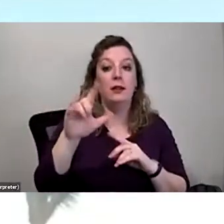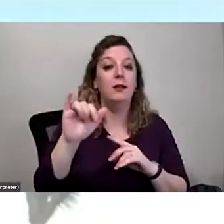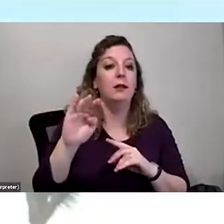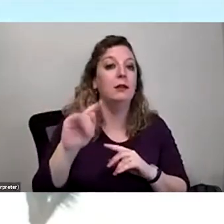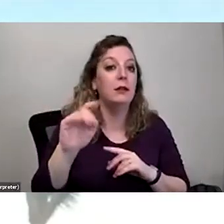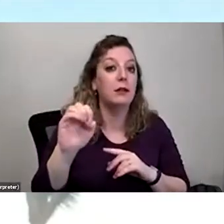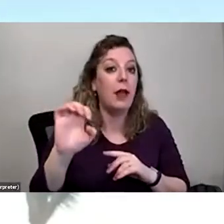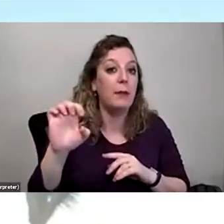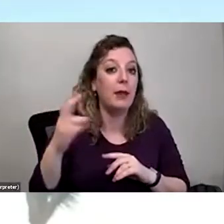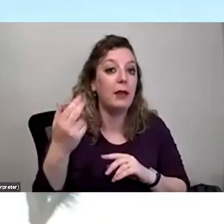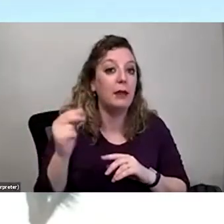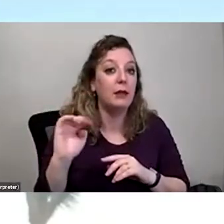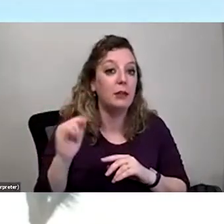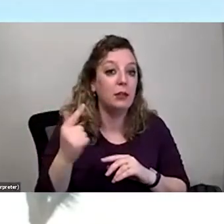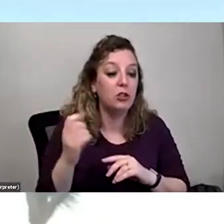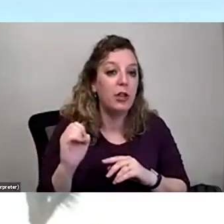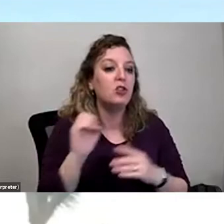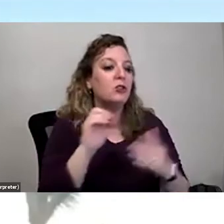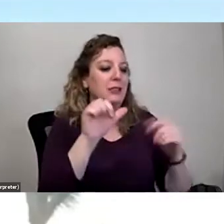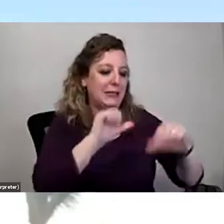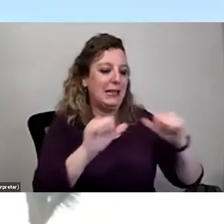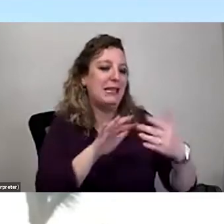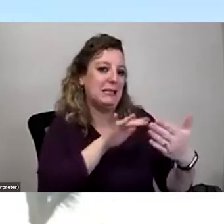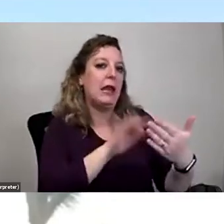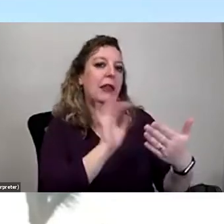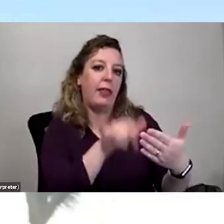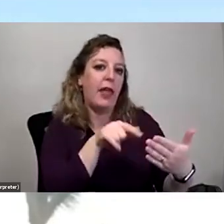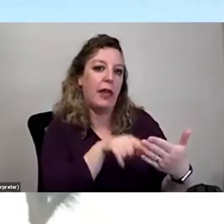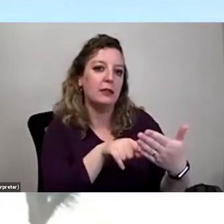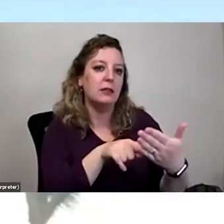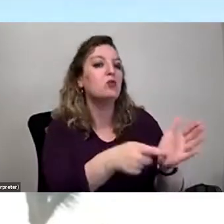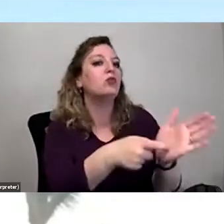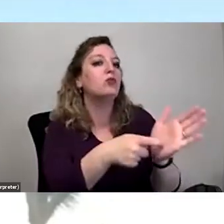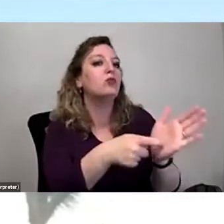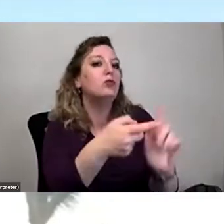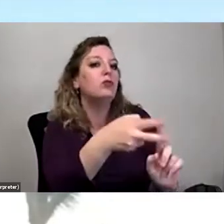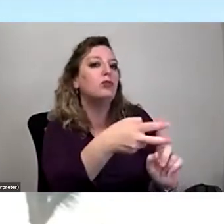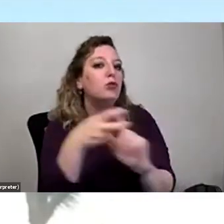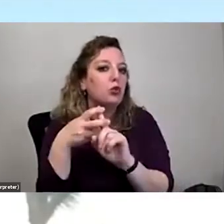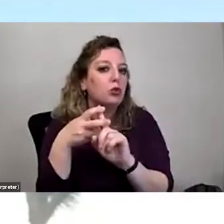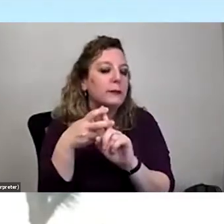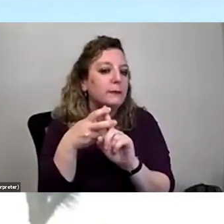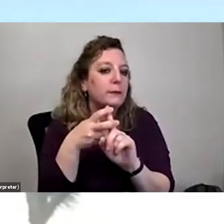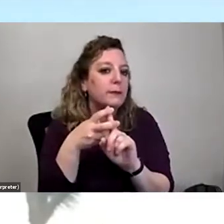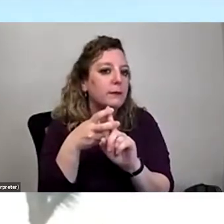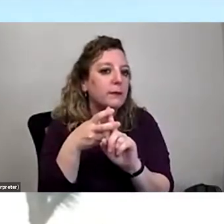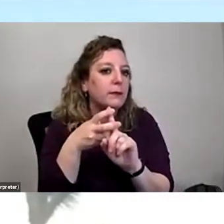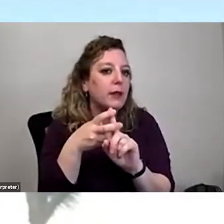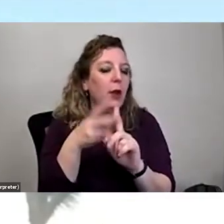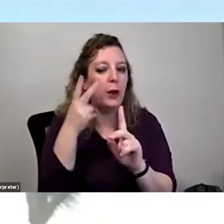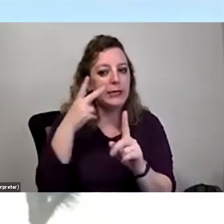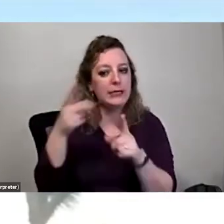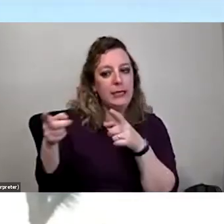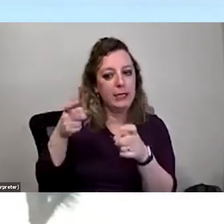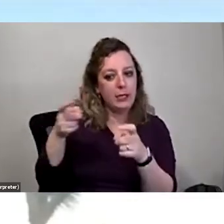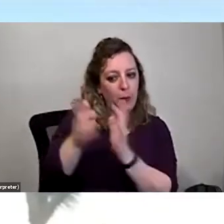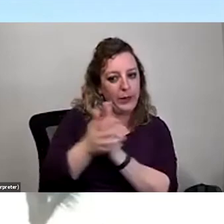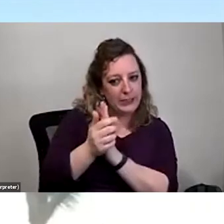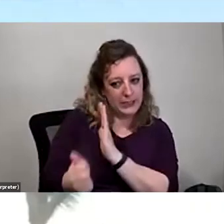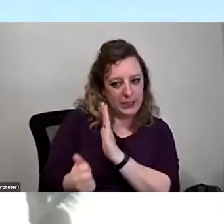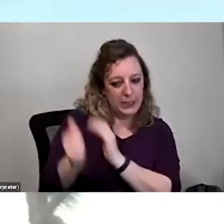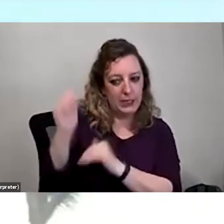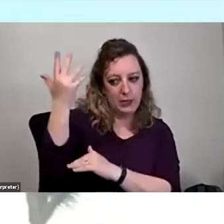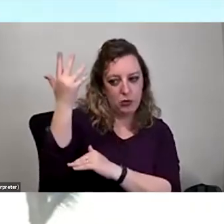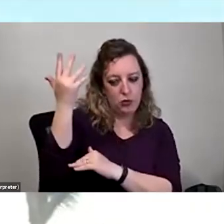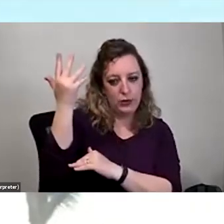that is one thing that scientists are studying is recruitment. So we're seeing this coping skill of Joshua trees of